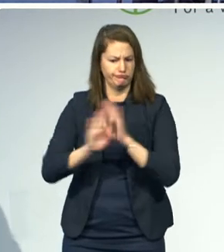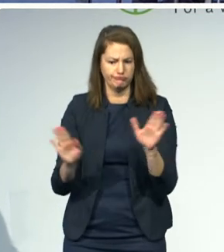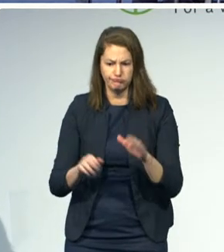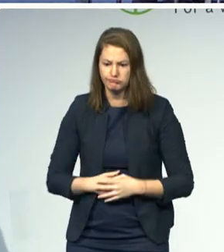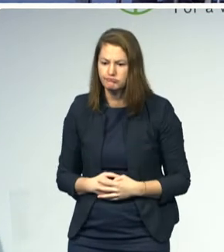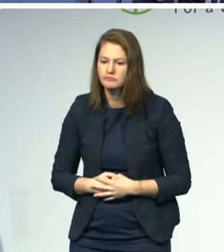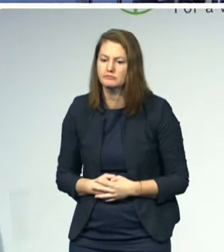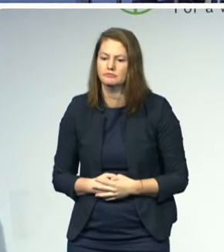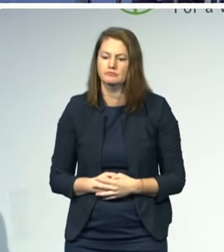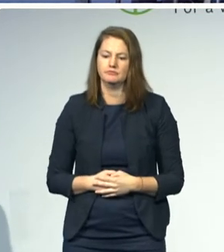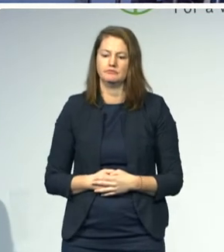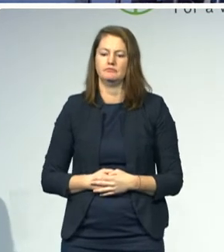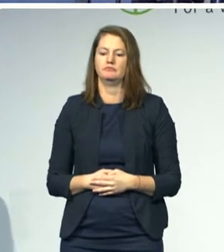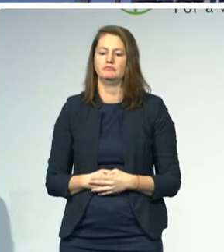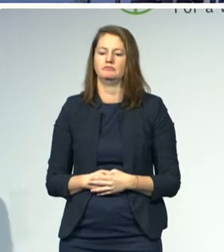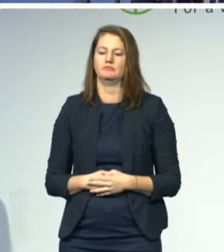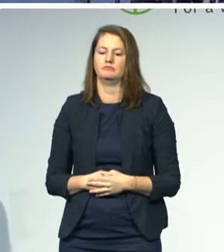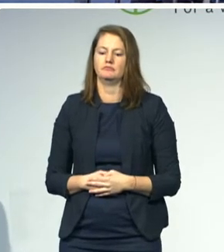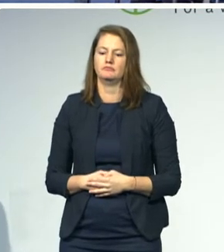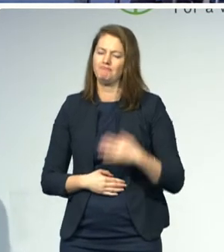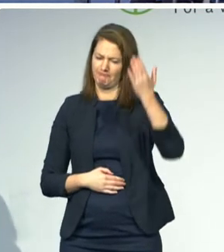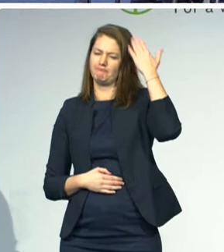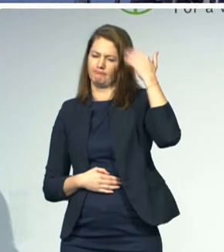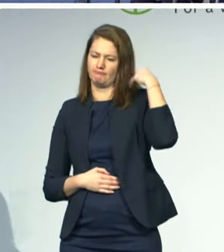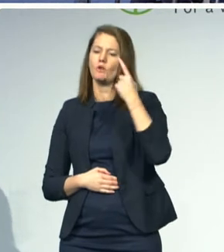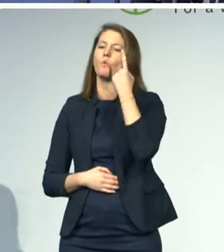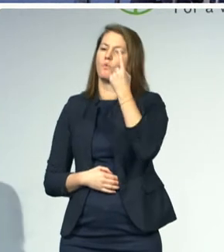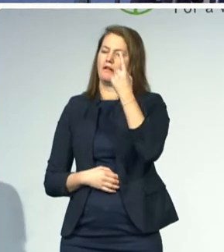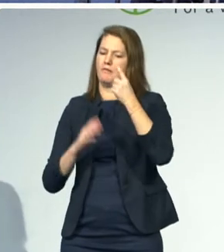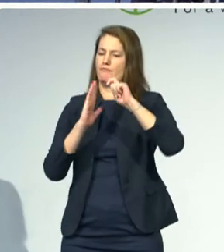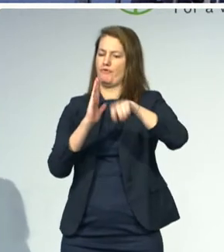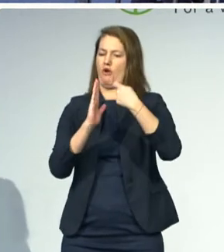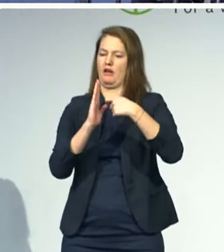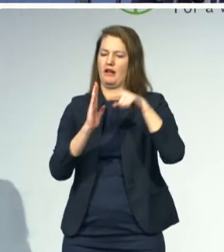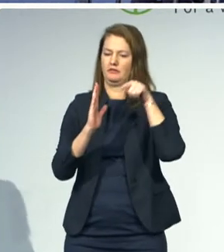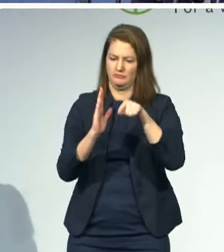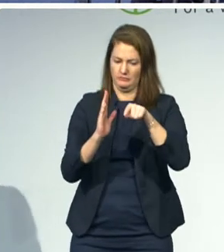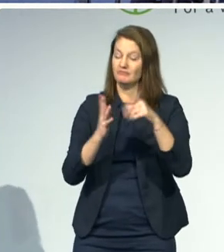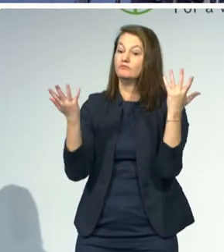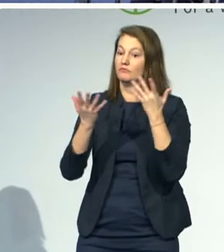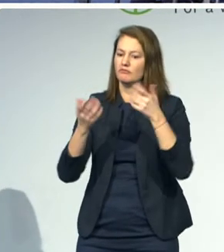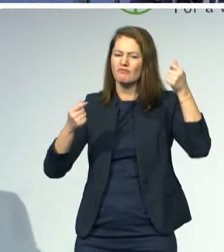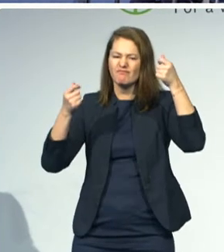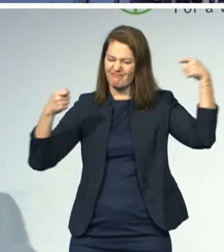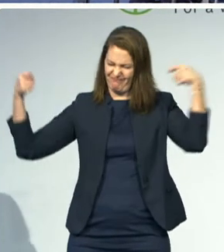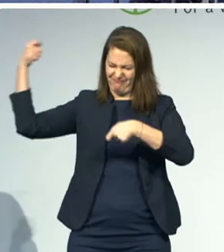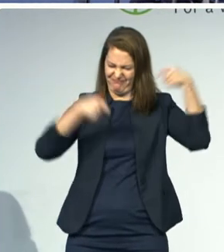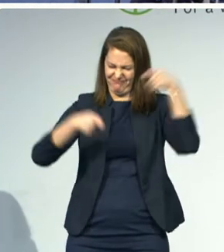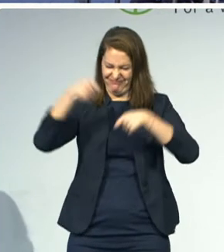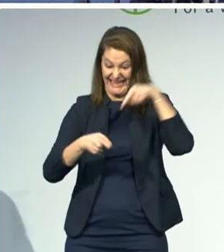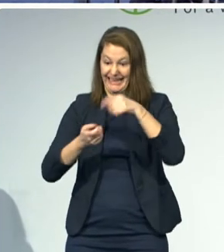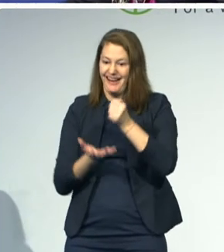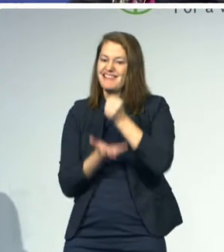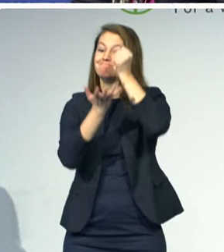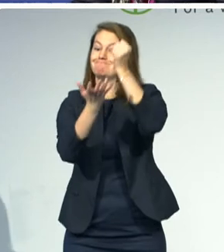Education in Africa project, which is a trust fund supported by USAID, and this is an exciting collaboration